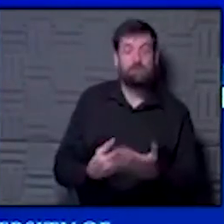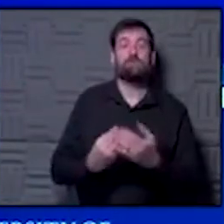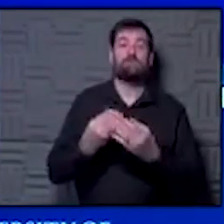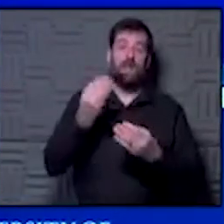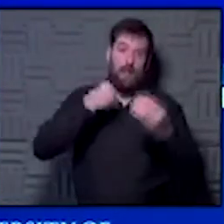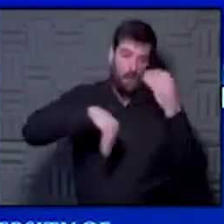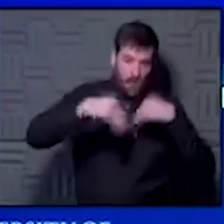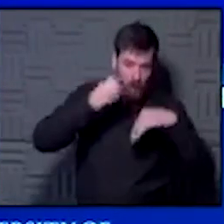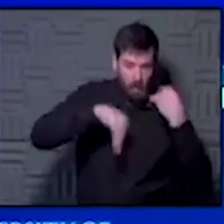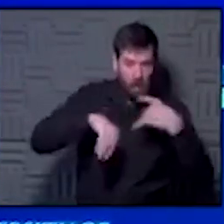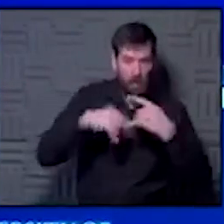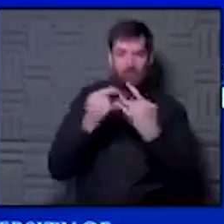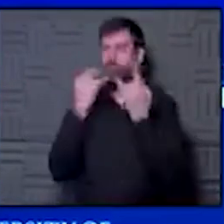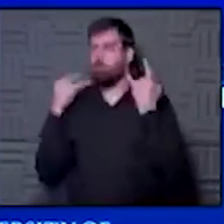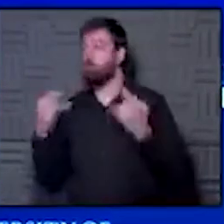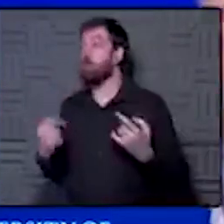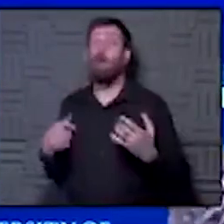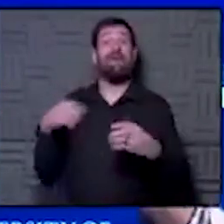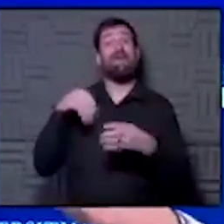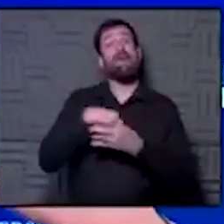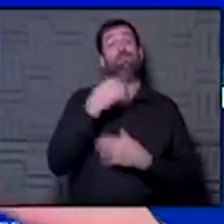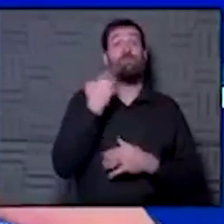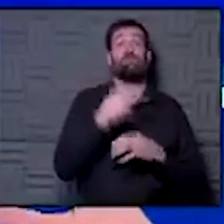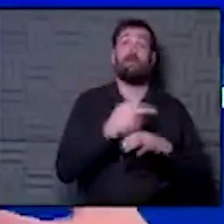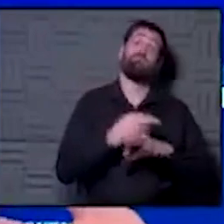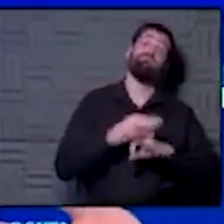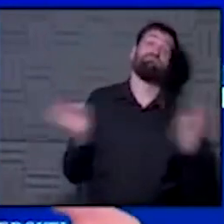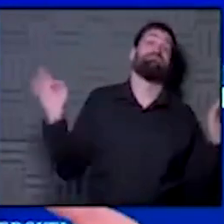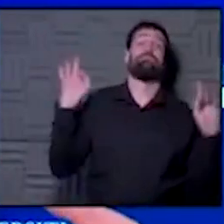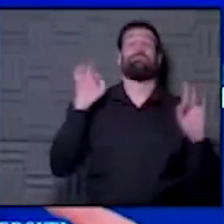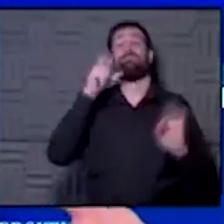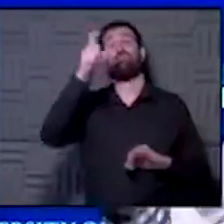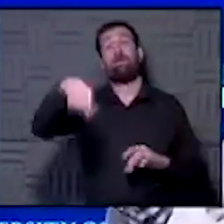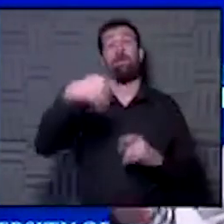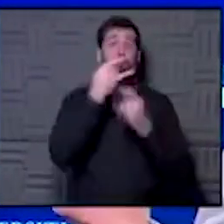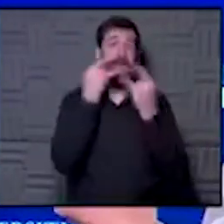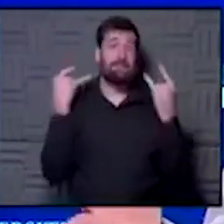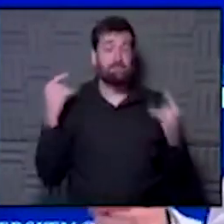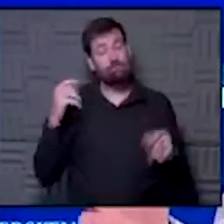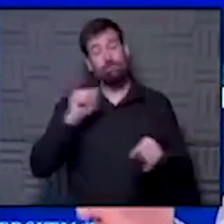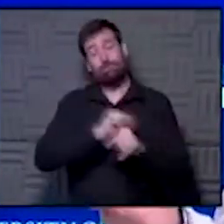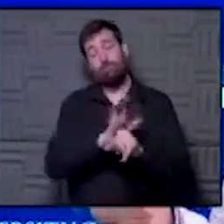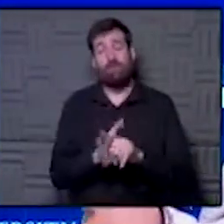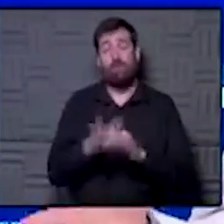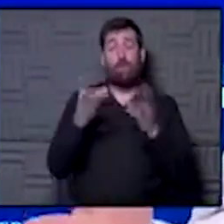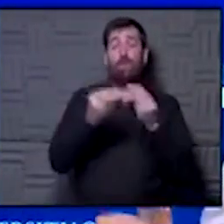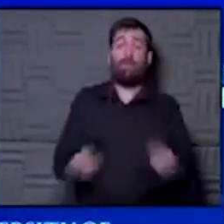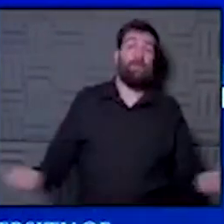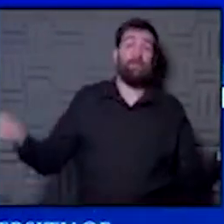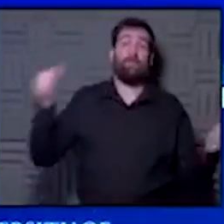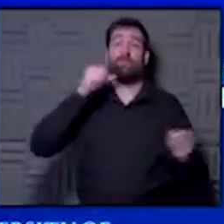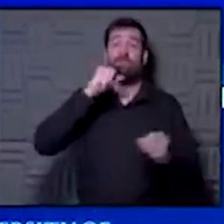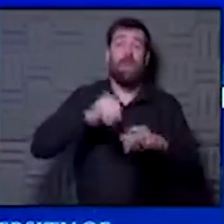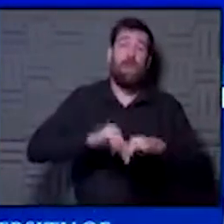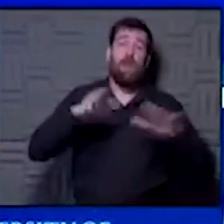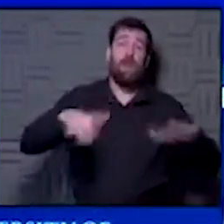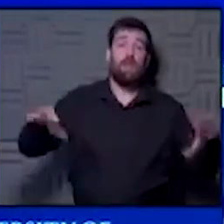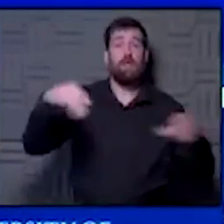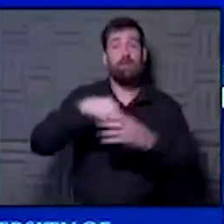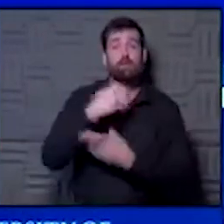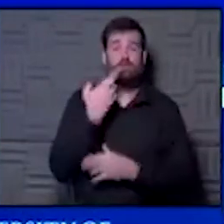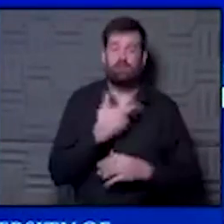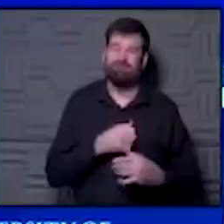mask back on. What you see is they're like, I'm in a restaurant, free license. I don't have to wear a mask. Coronavirus magically does not spread in a restaurant.